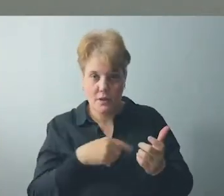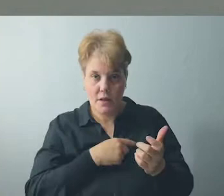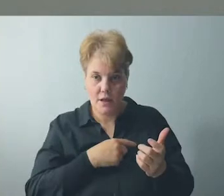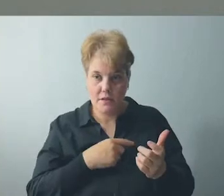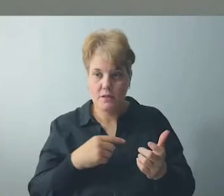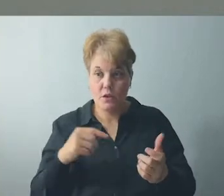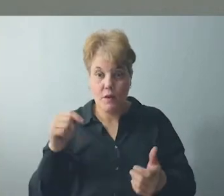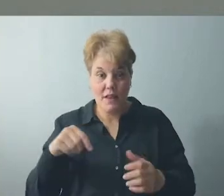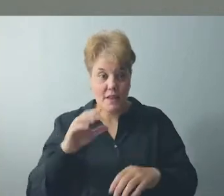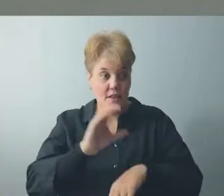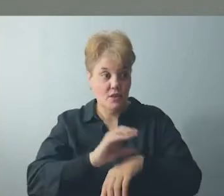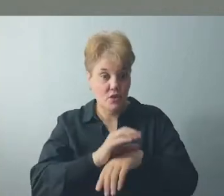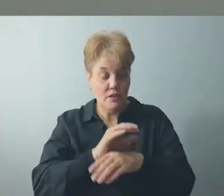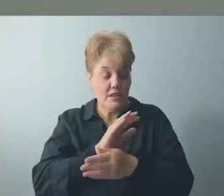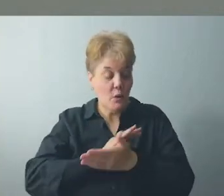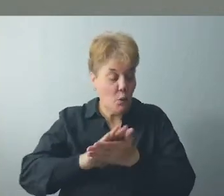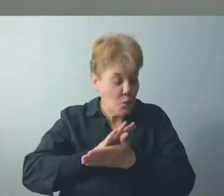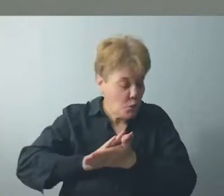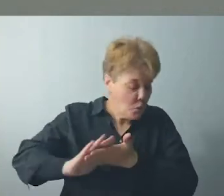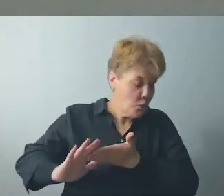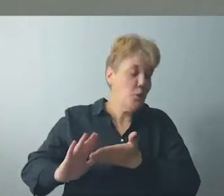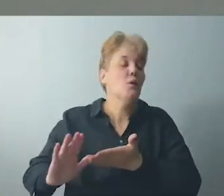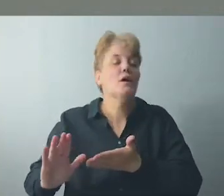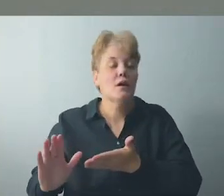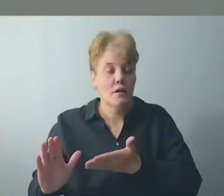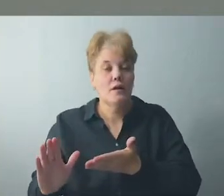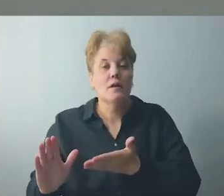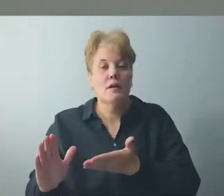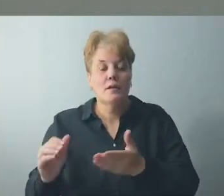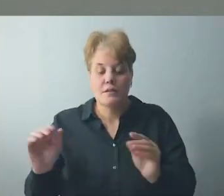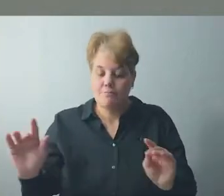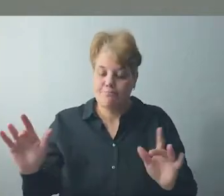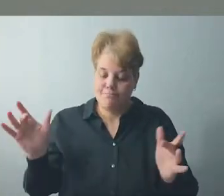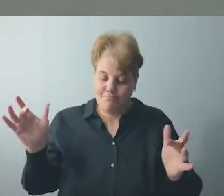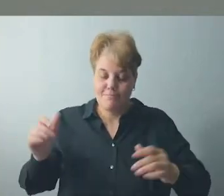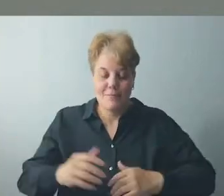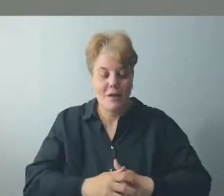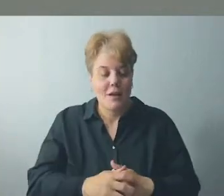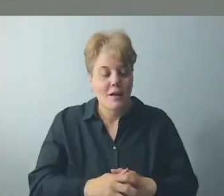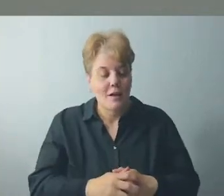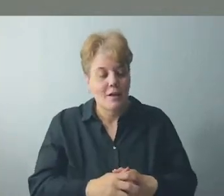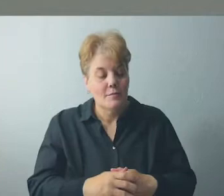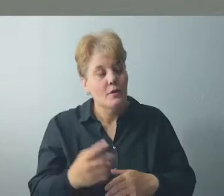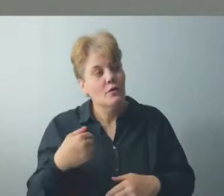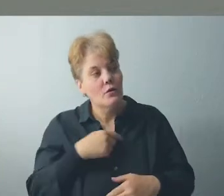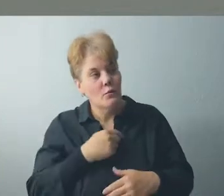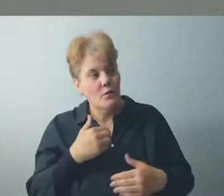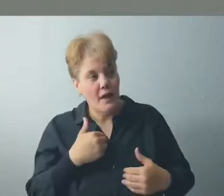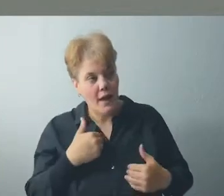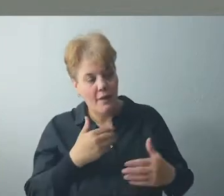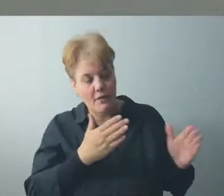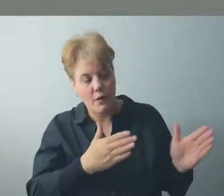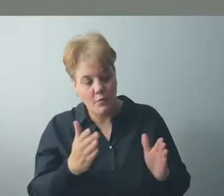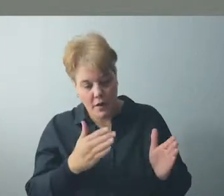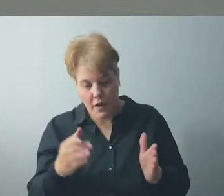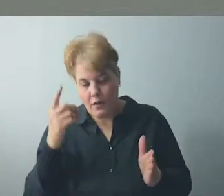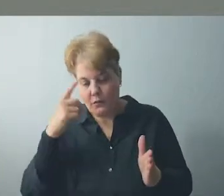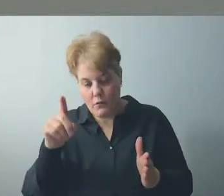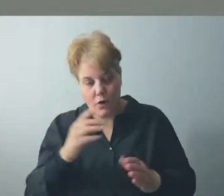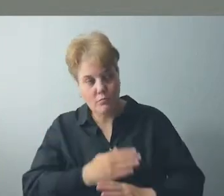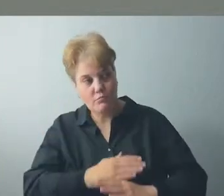churches in the entire county. We have a good plan to keep you from getting the grunge from us for sure.